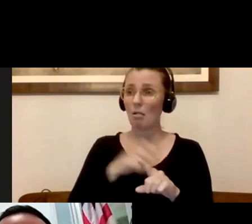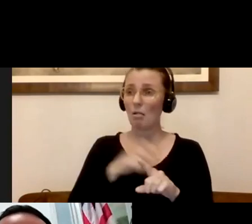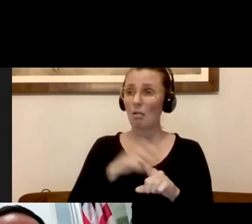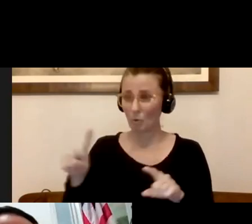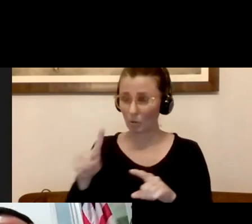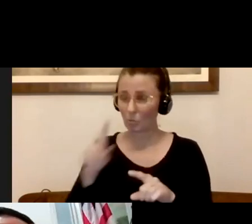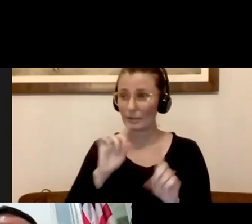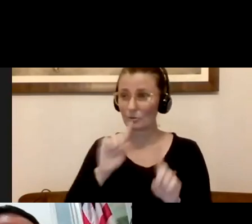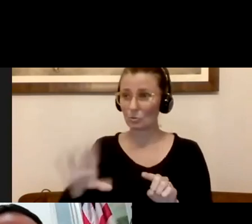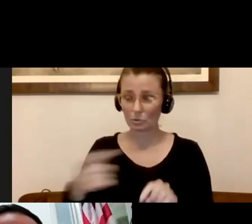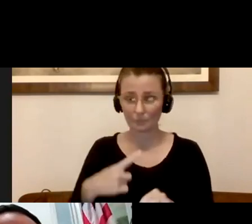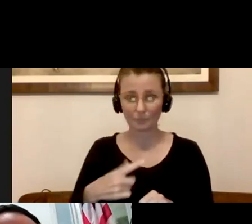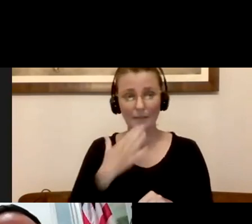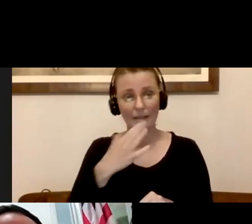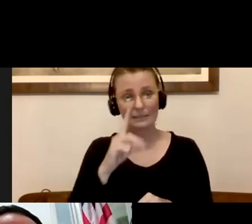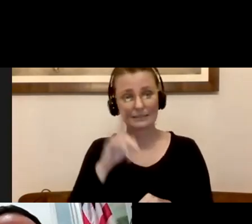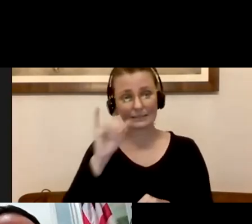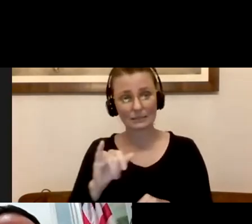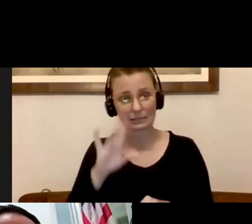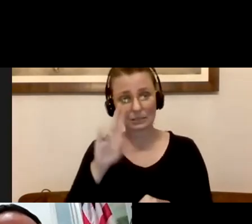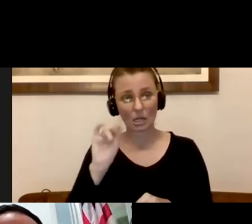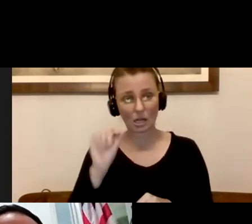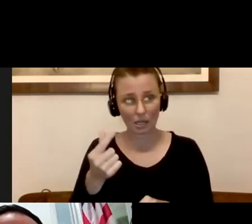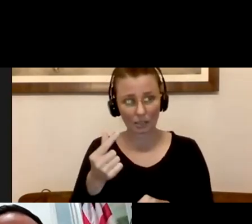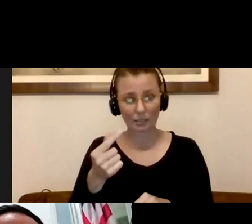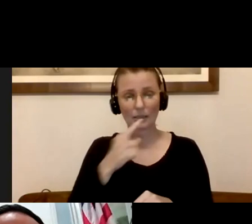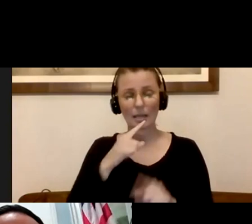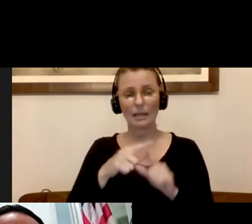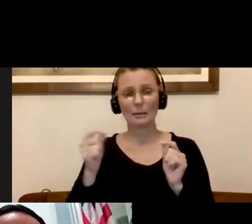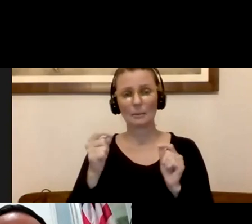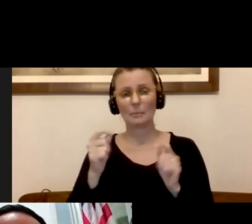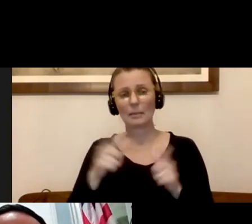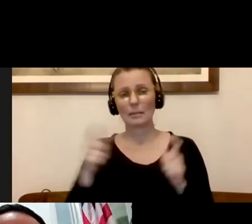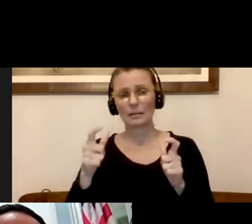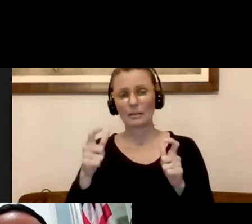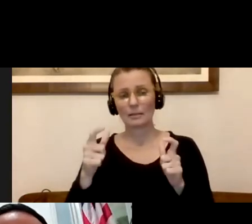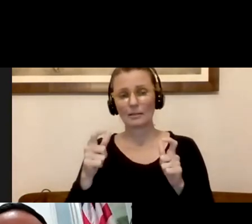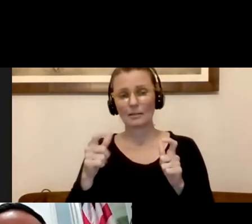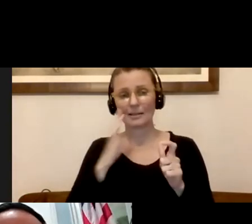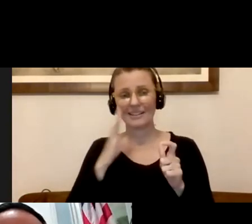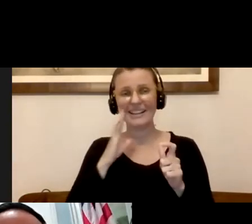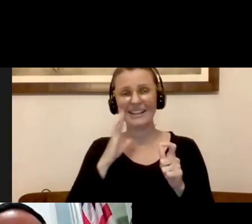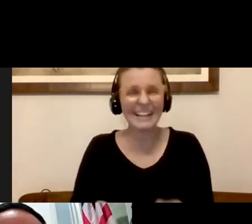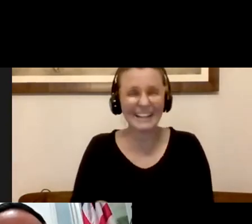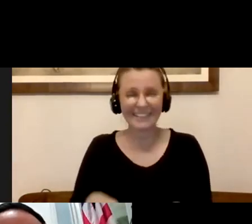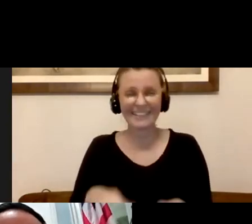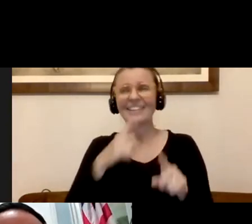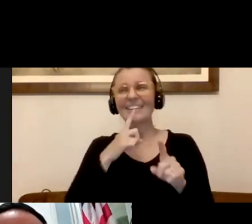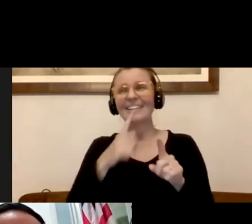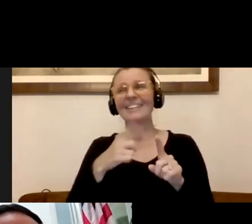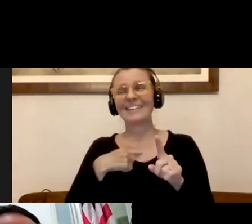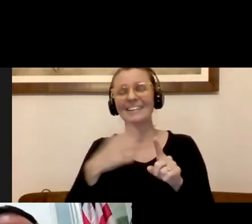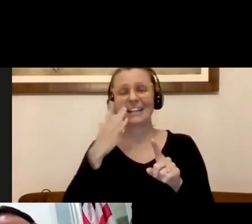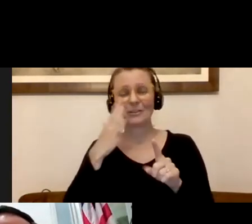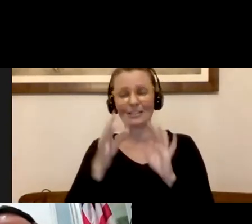Doug, Adriana, and a big round of applause. I know we wore it on today. Carrie McSwain for being